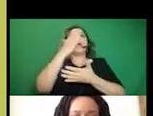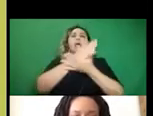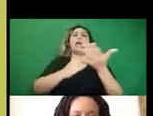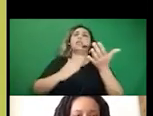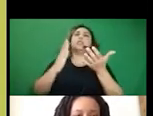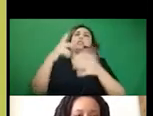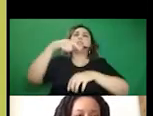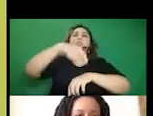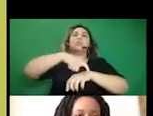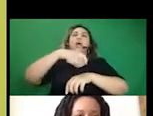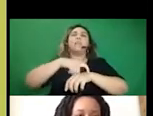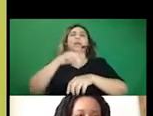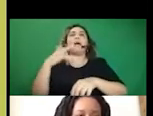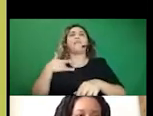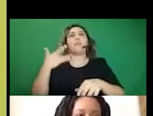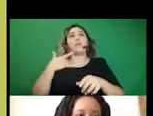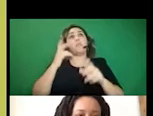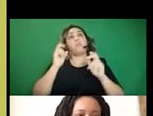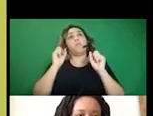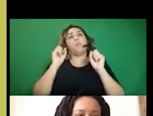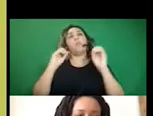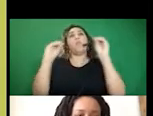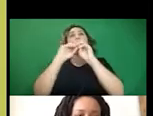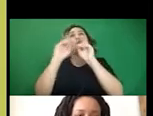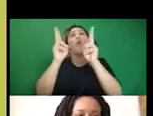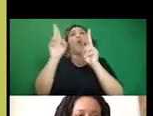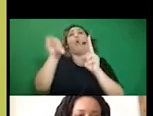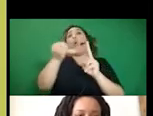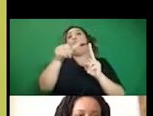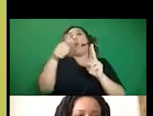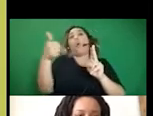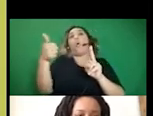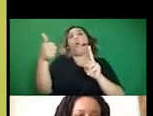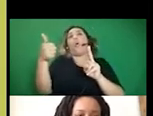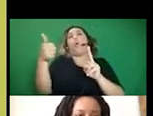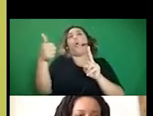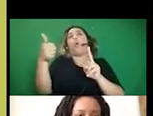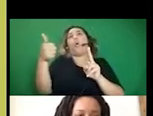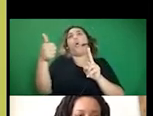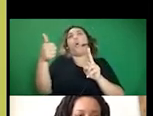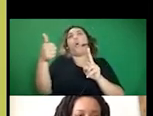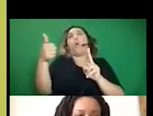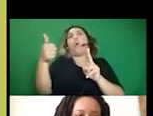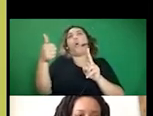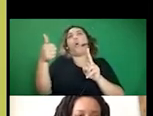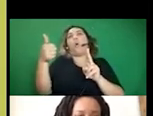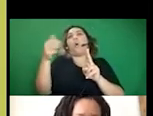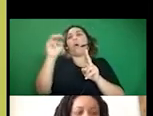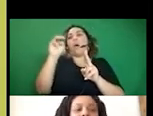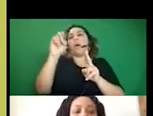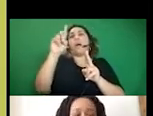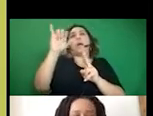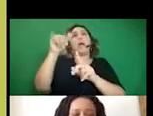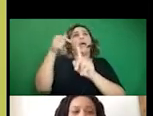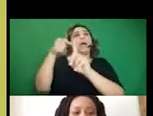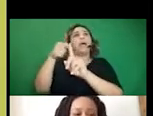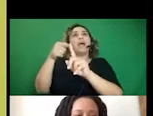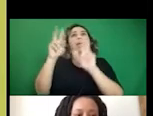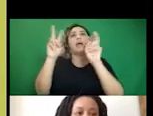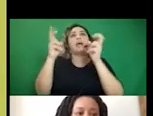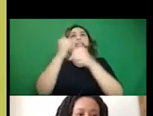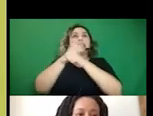like more urgently pressing to people's like immediate physical safety,